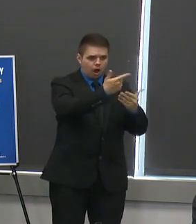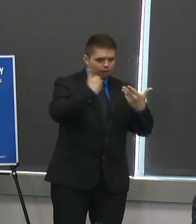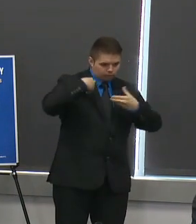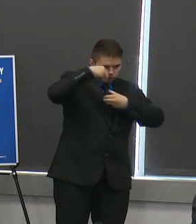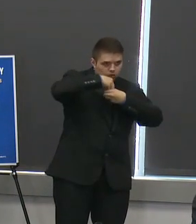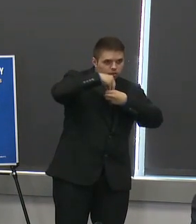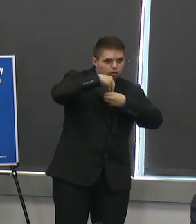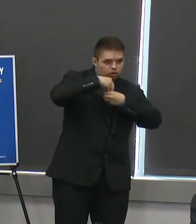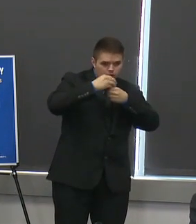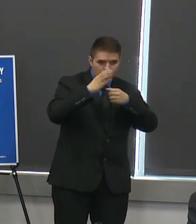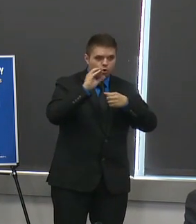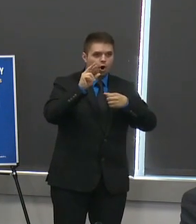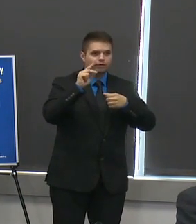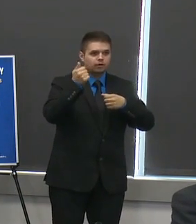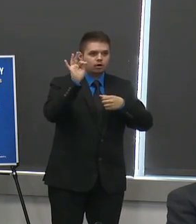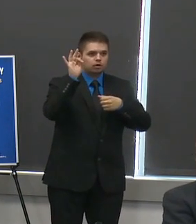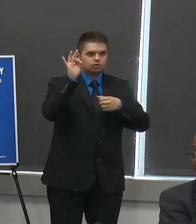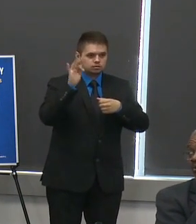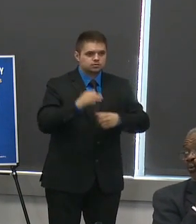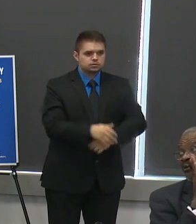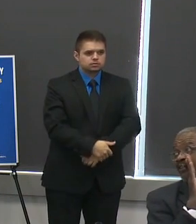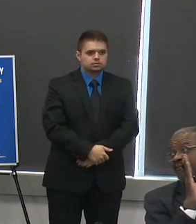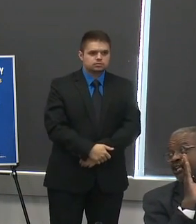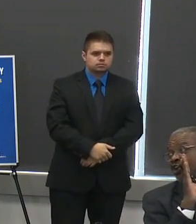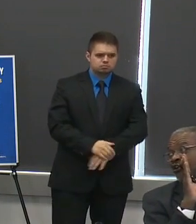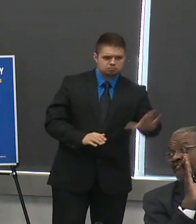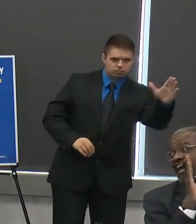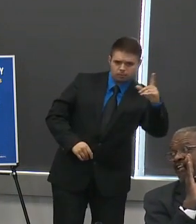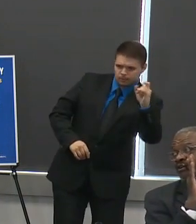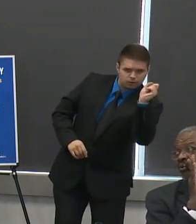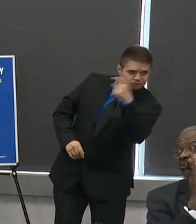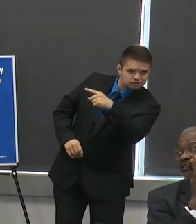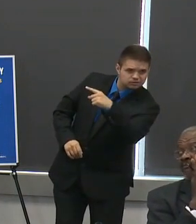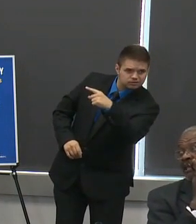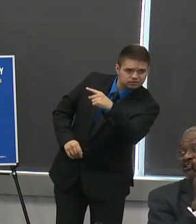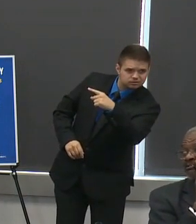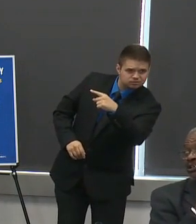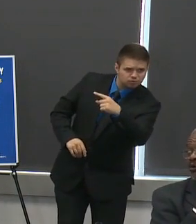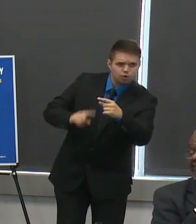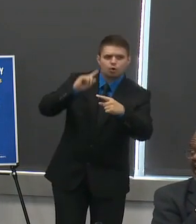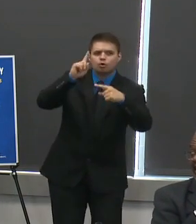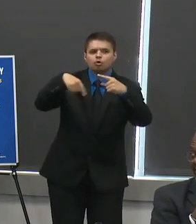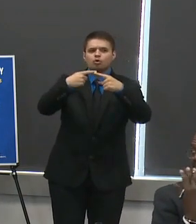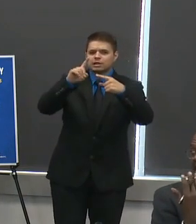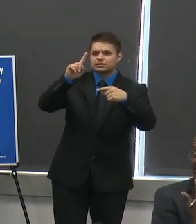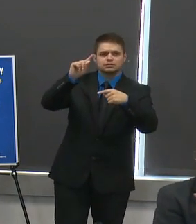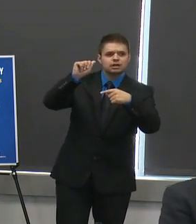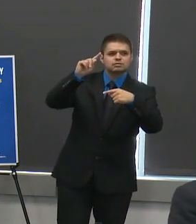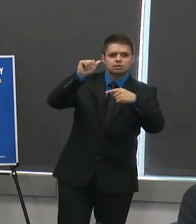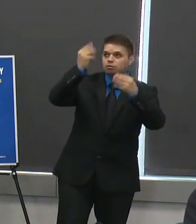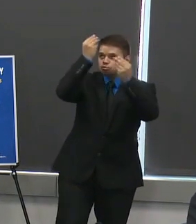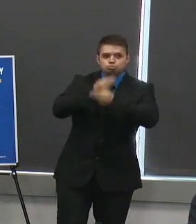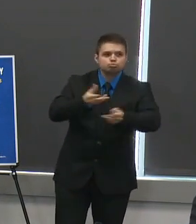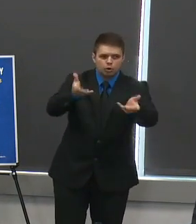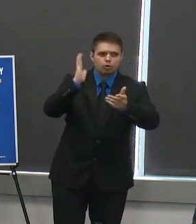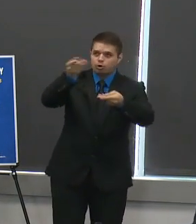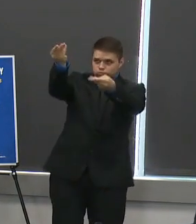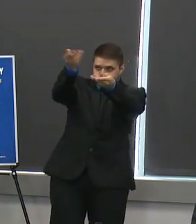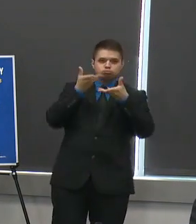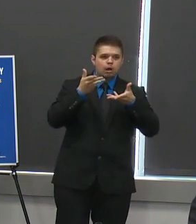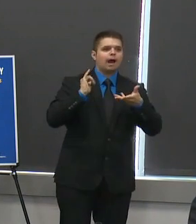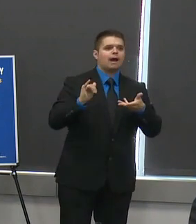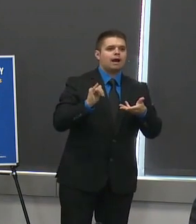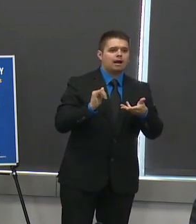uh when will that data um be released will you be released yes